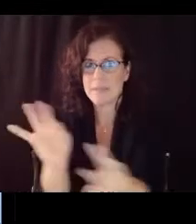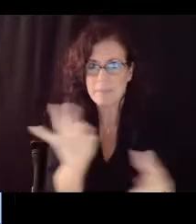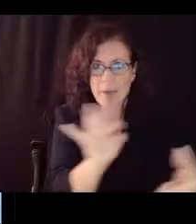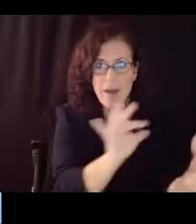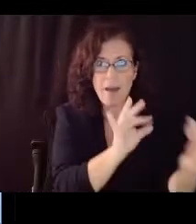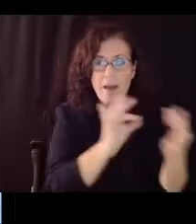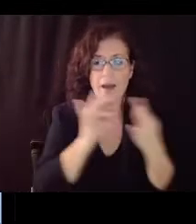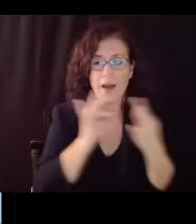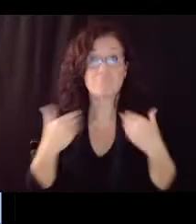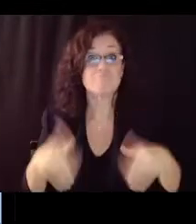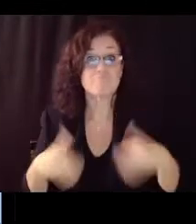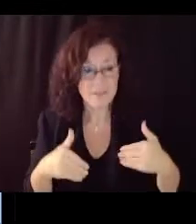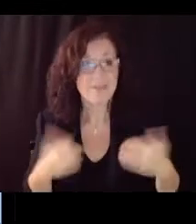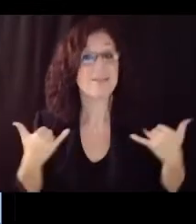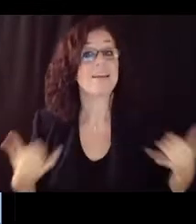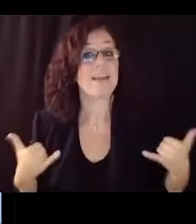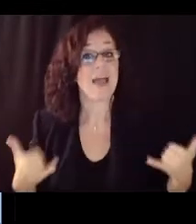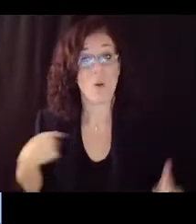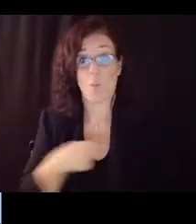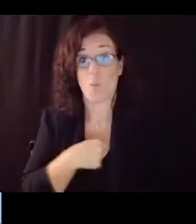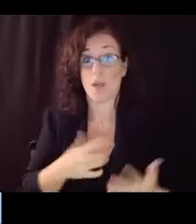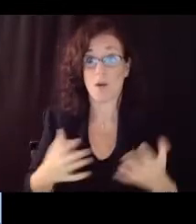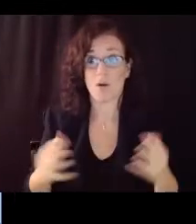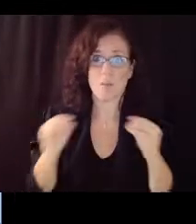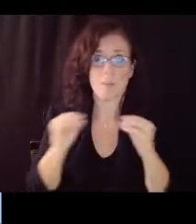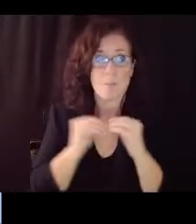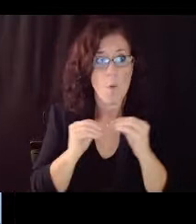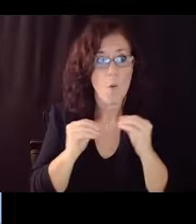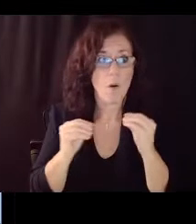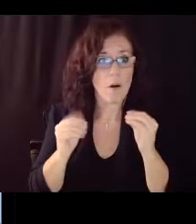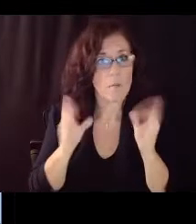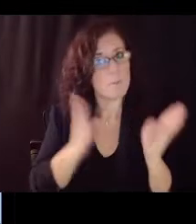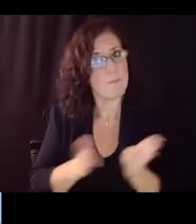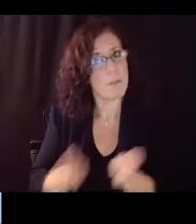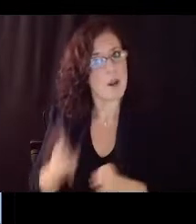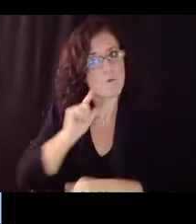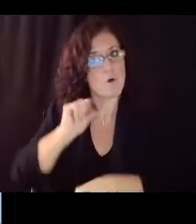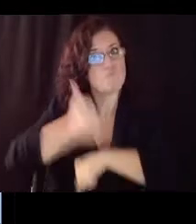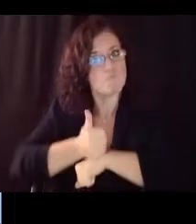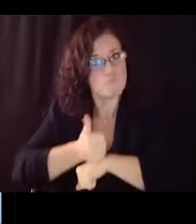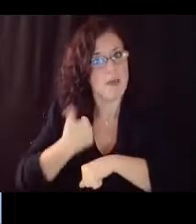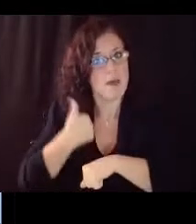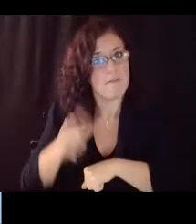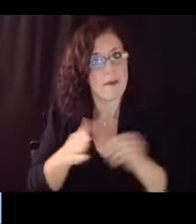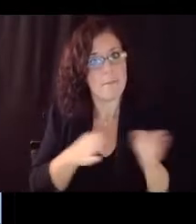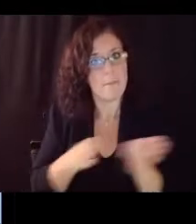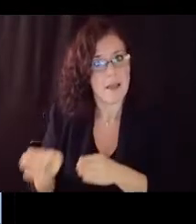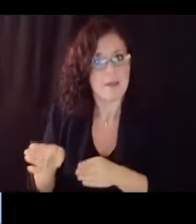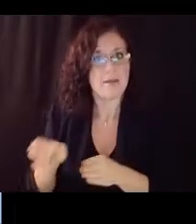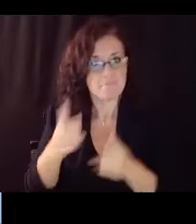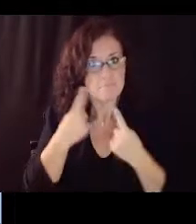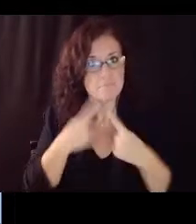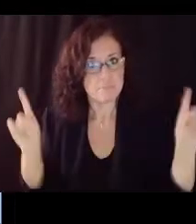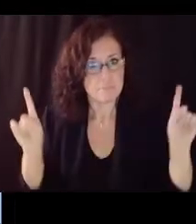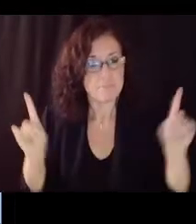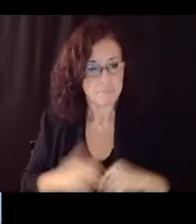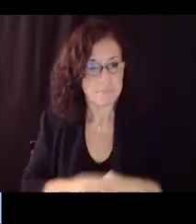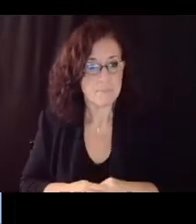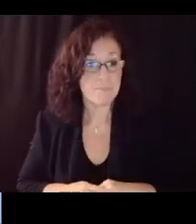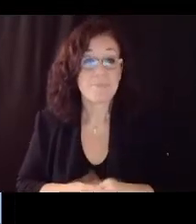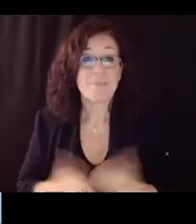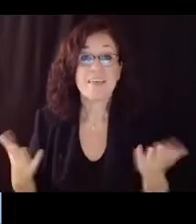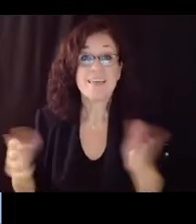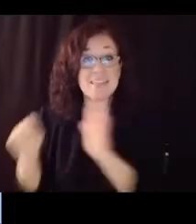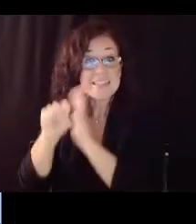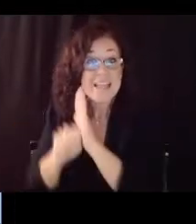unified is now more prepared to do a plan that will be successful and effective the state has said there will be no